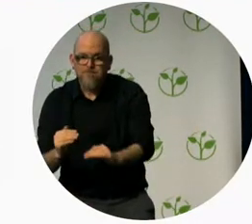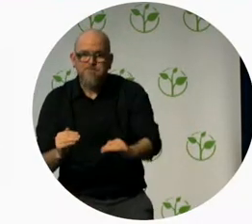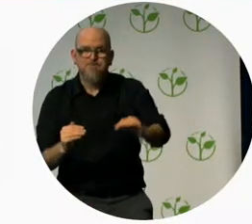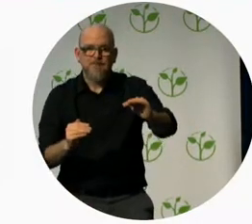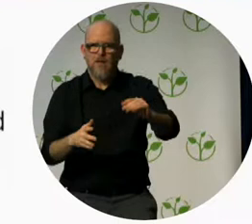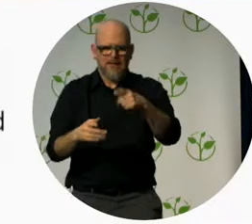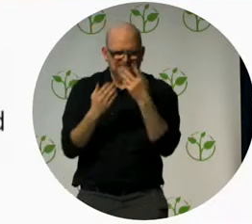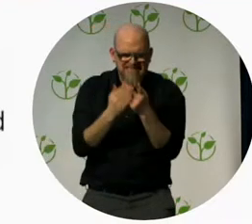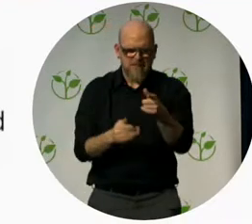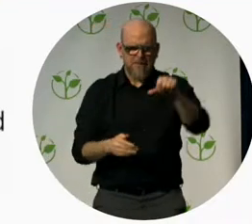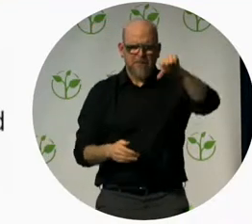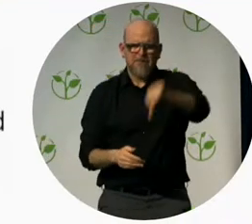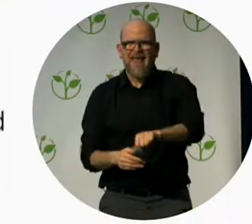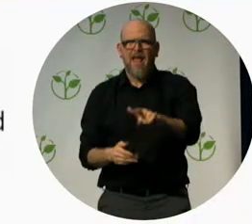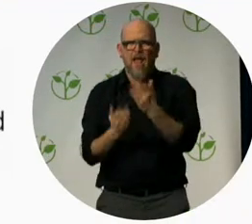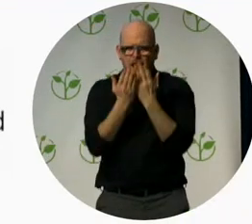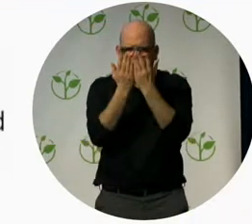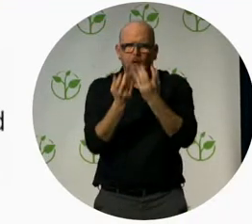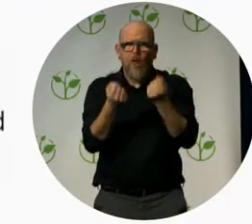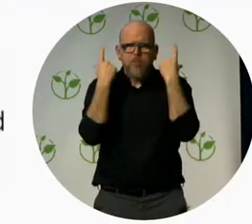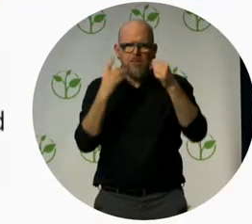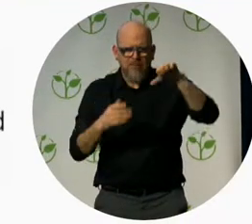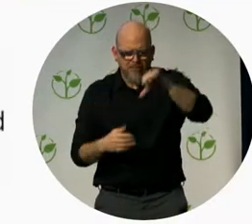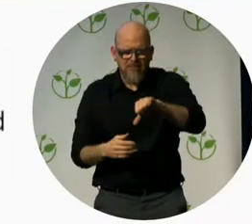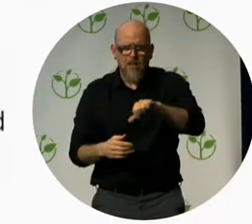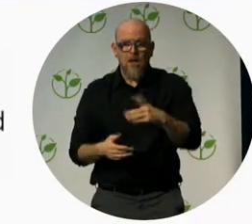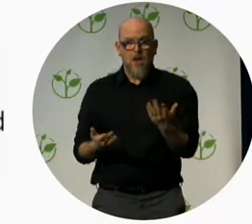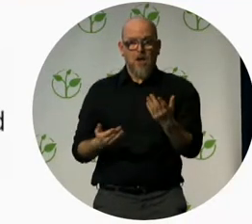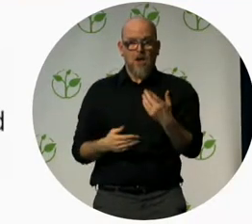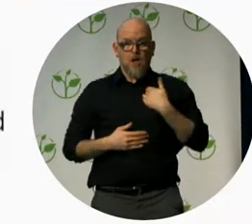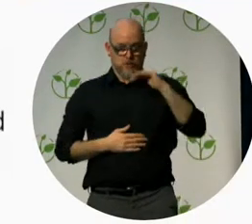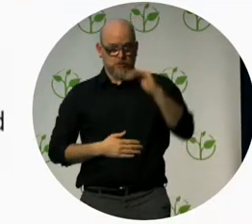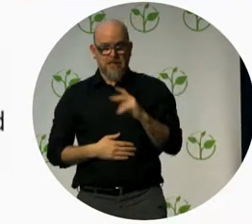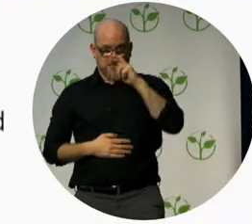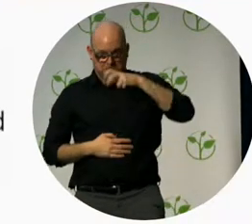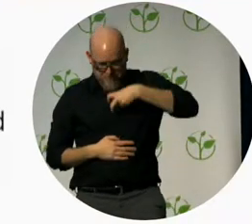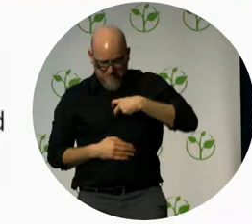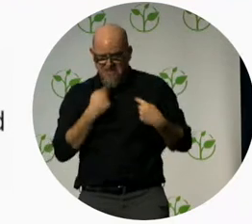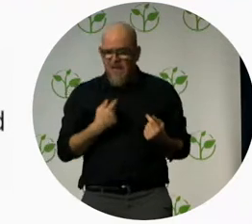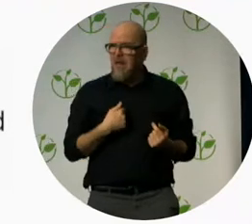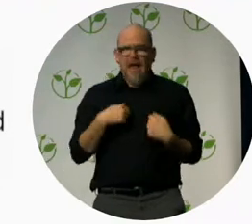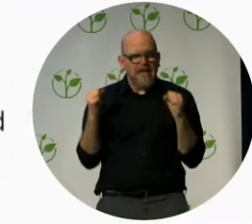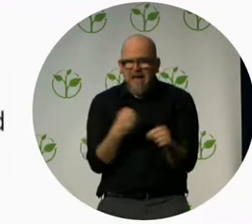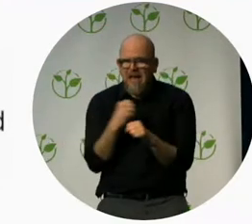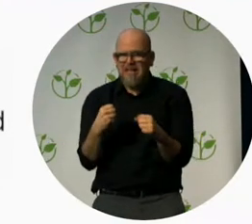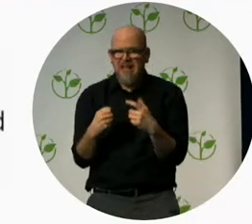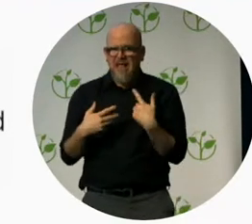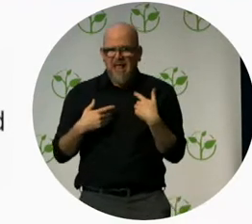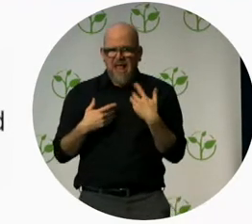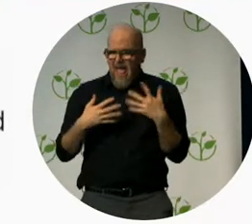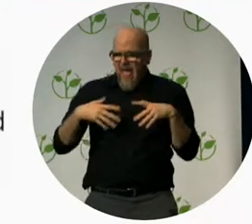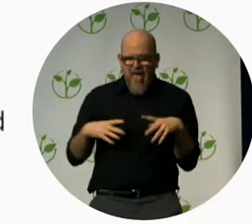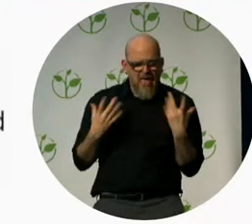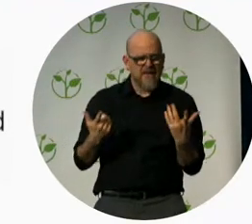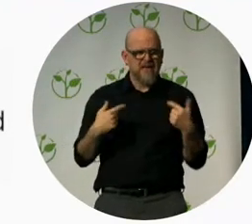one out of five the one out of five experience lower graduation rates and twice the rates of